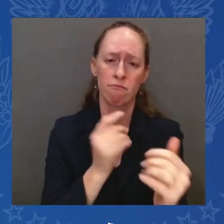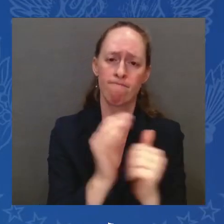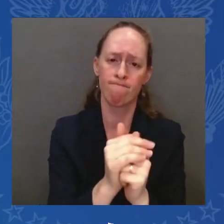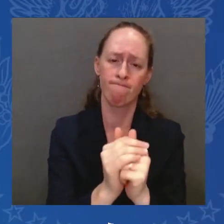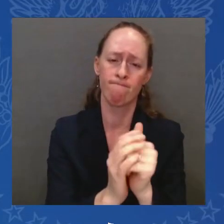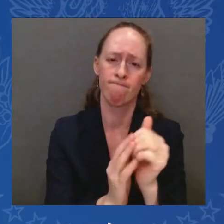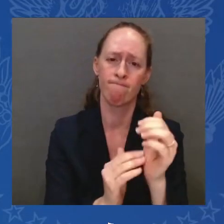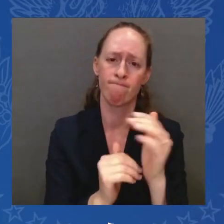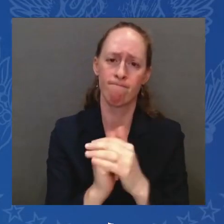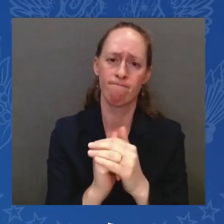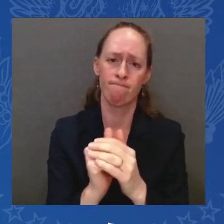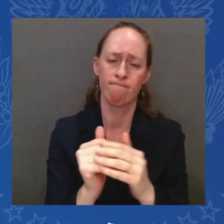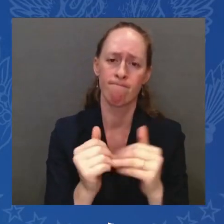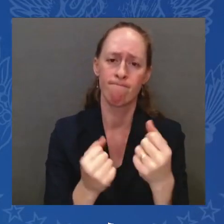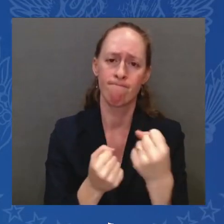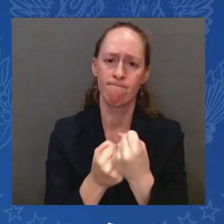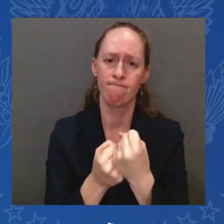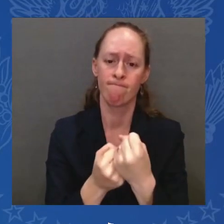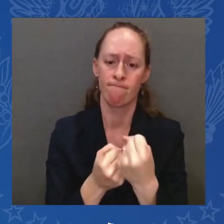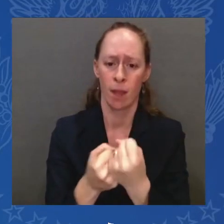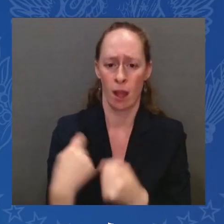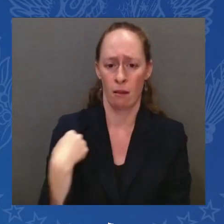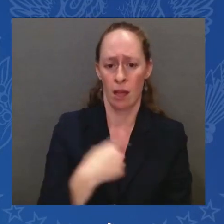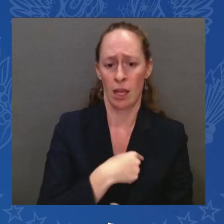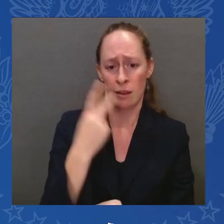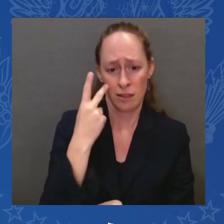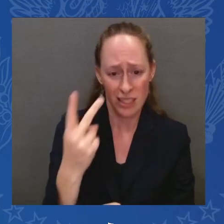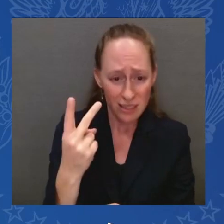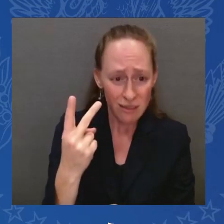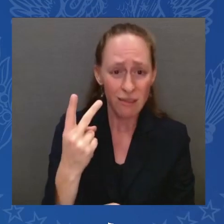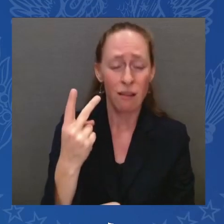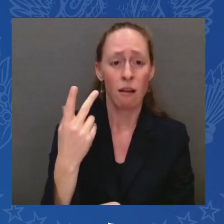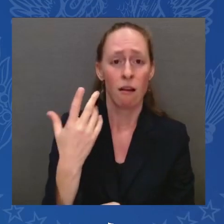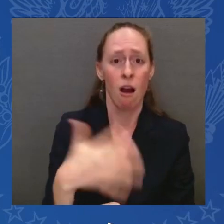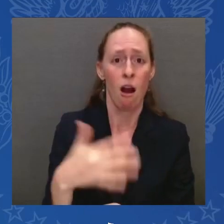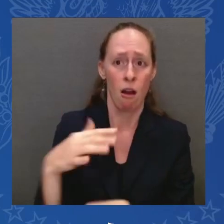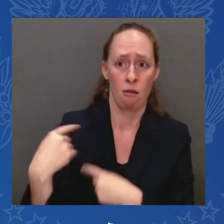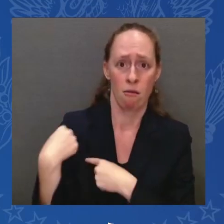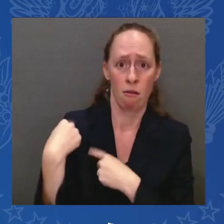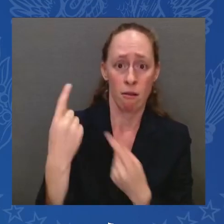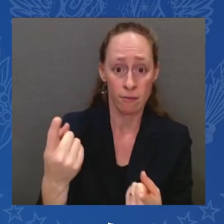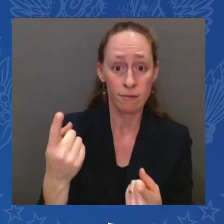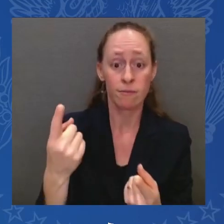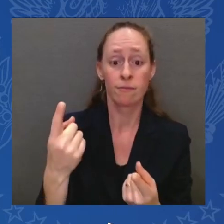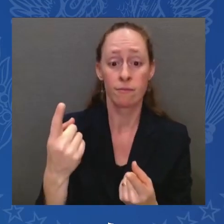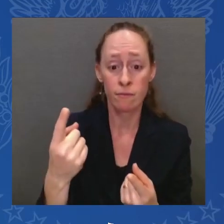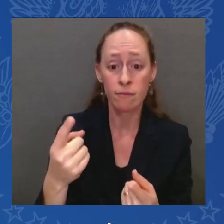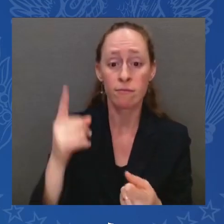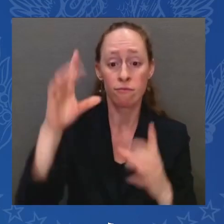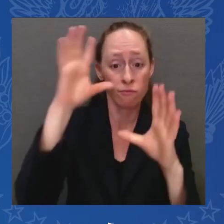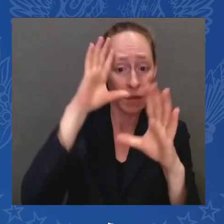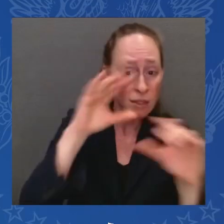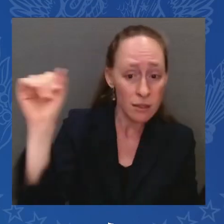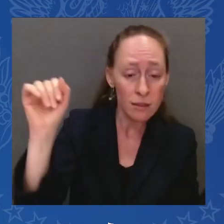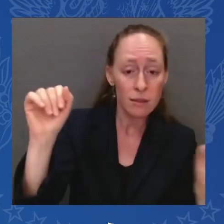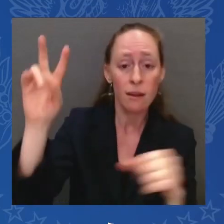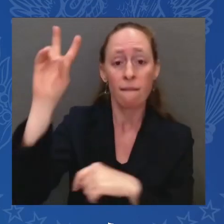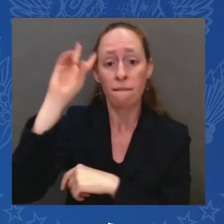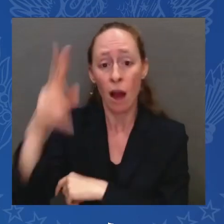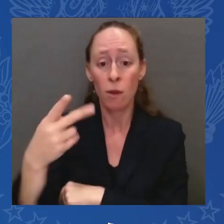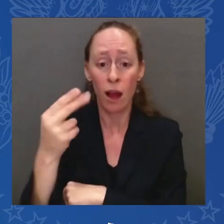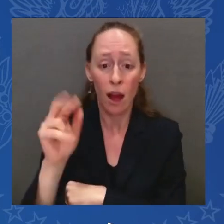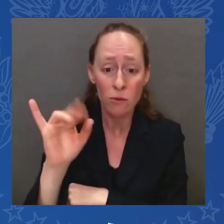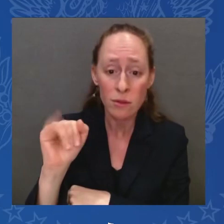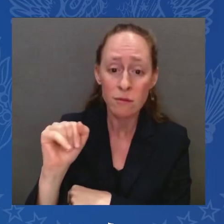and Secretary Blinken by his side, powerfully addressed the nation and made clear to the world that Israel